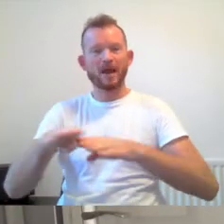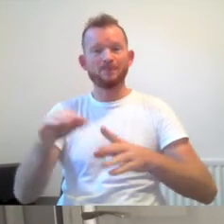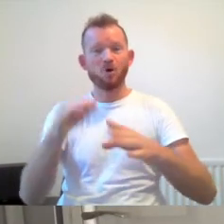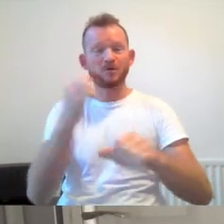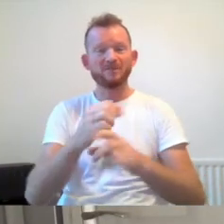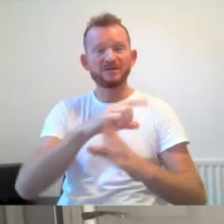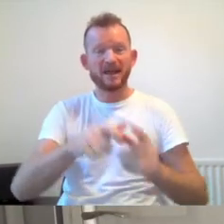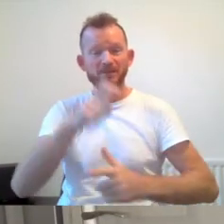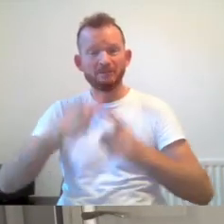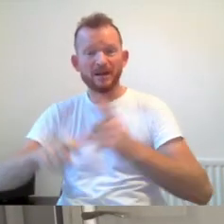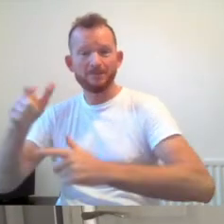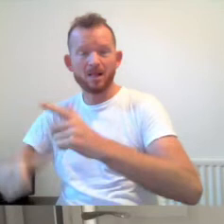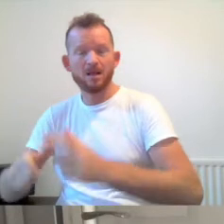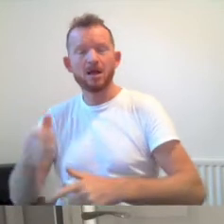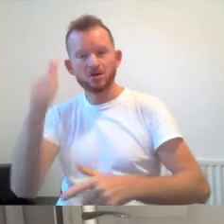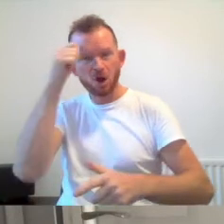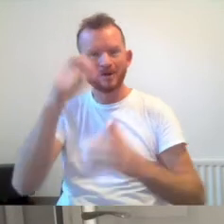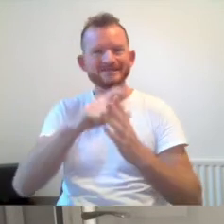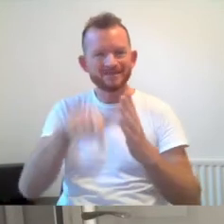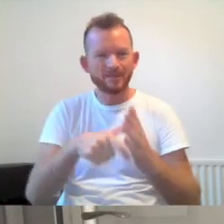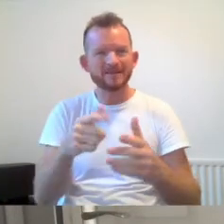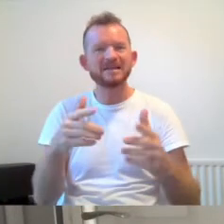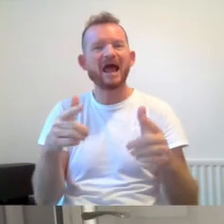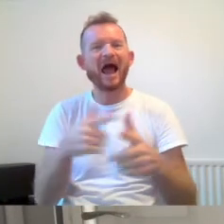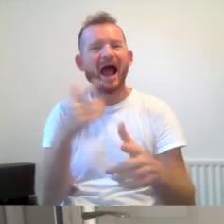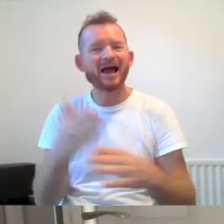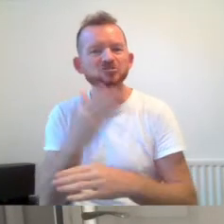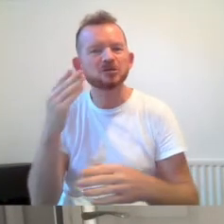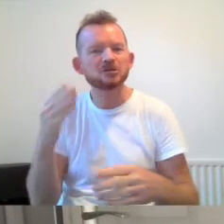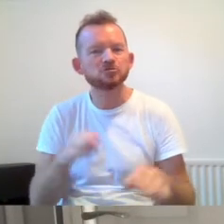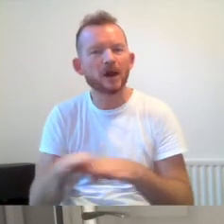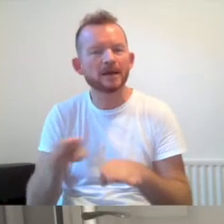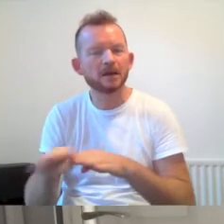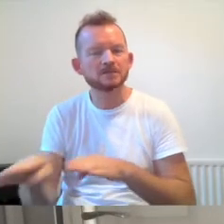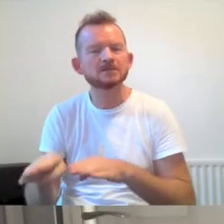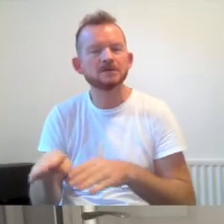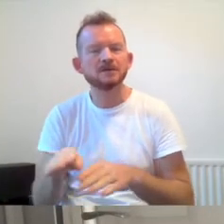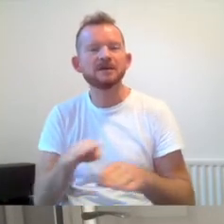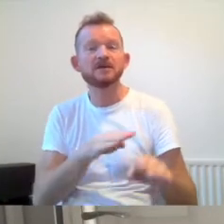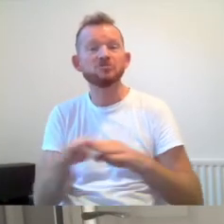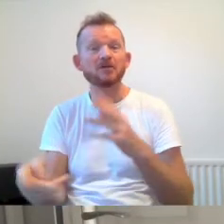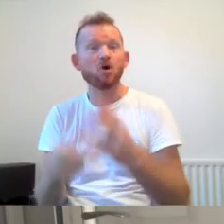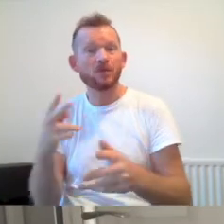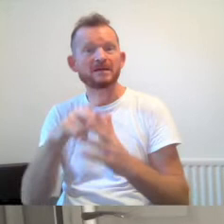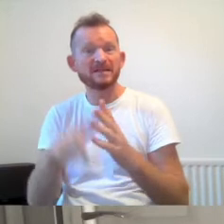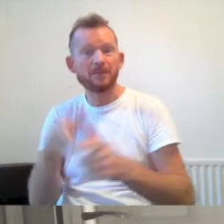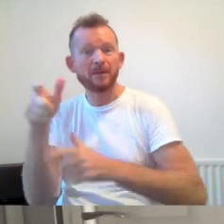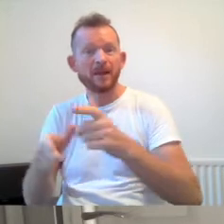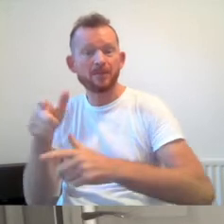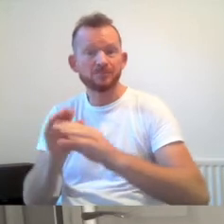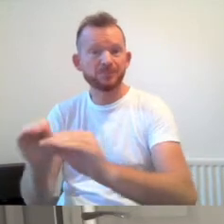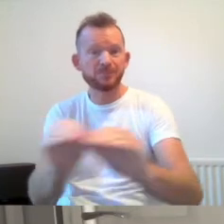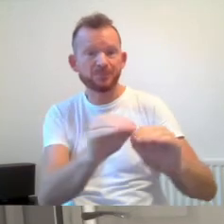people known as the Disability Action Trainers. They provided training to other disabled people, as well as